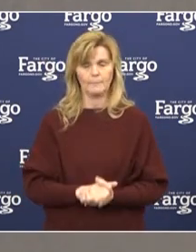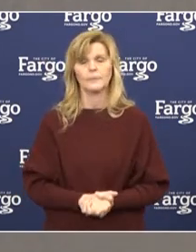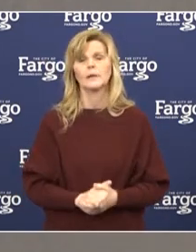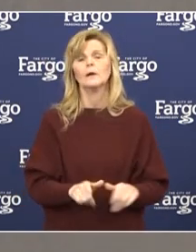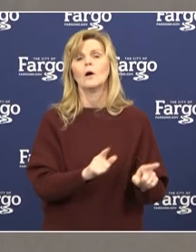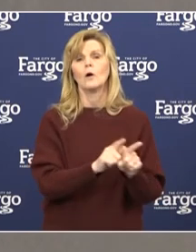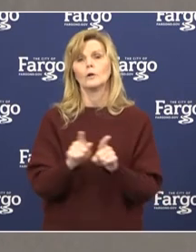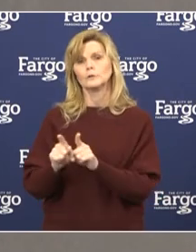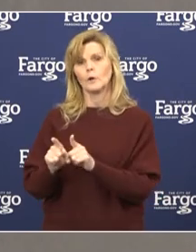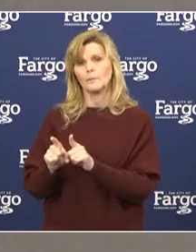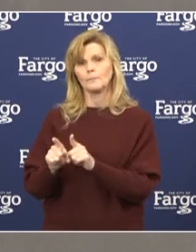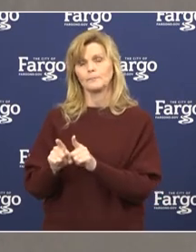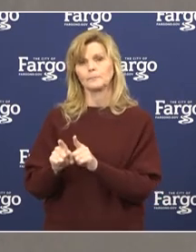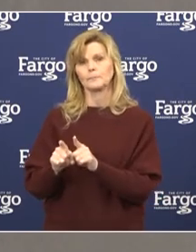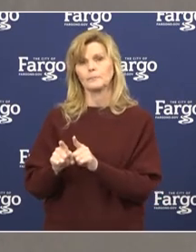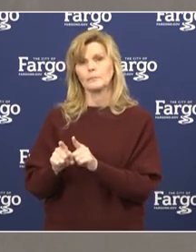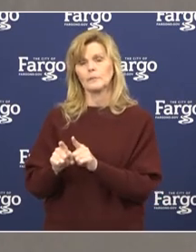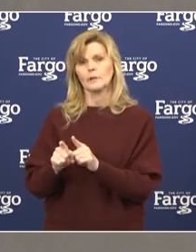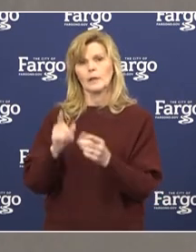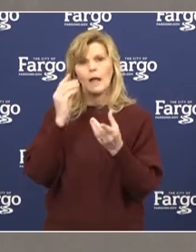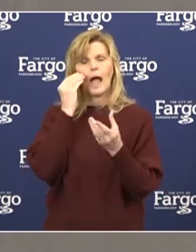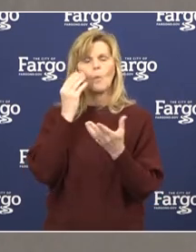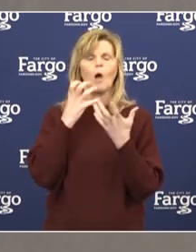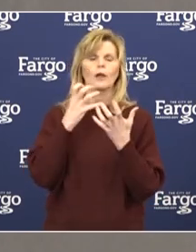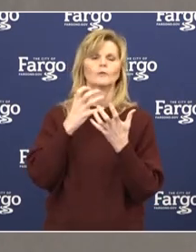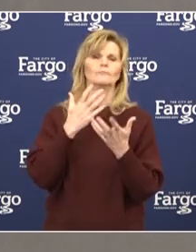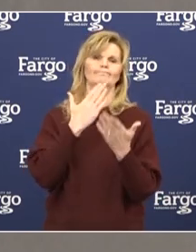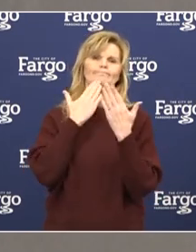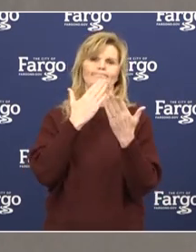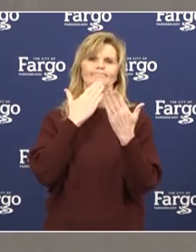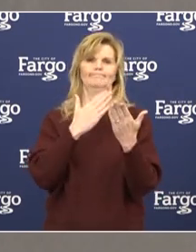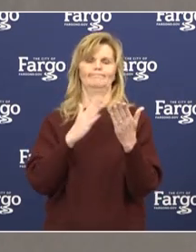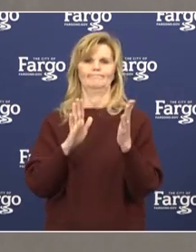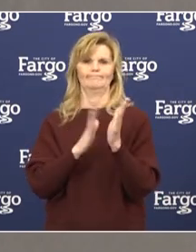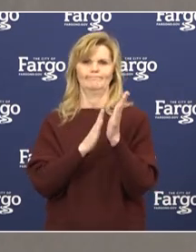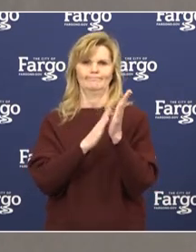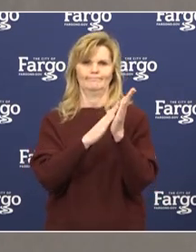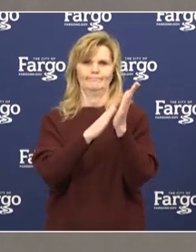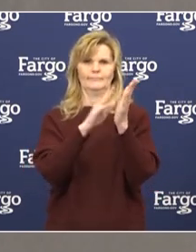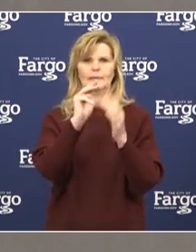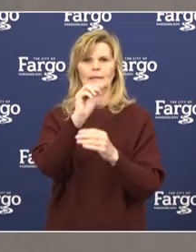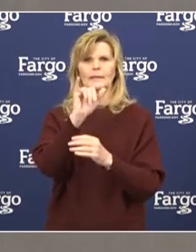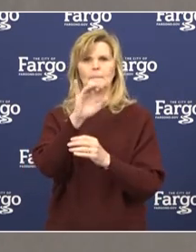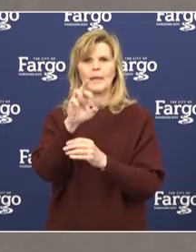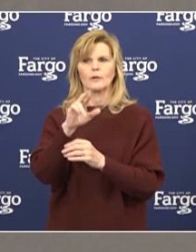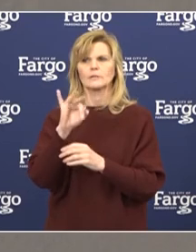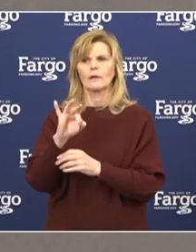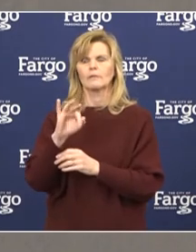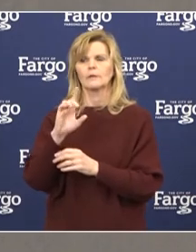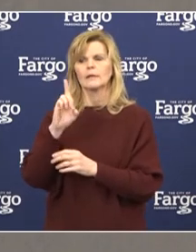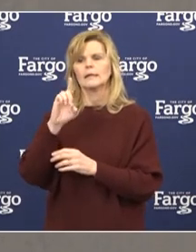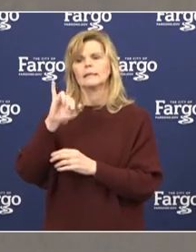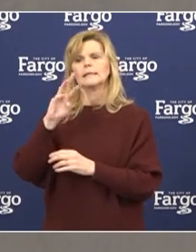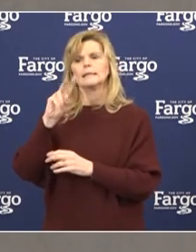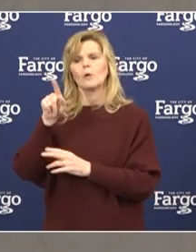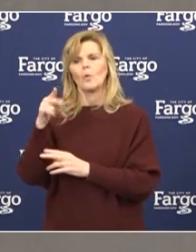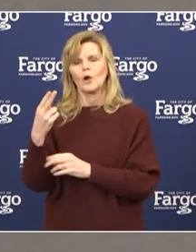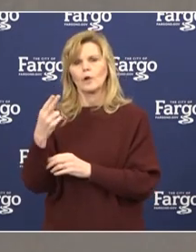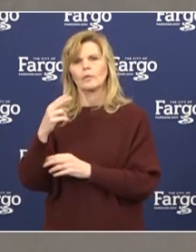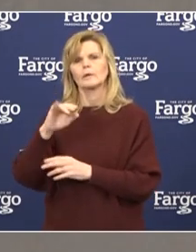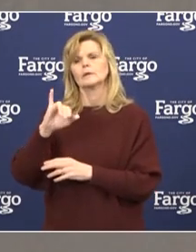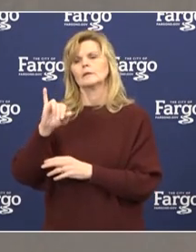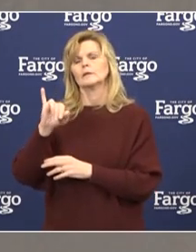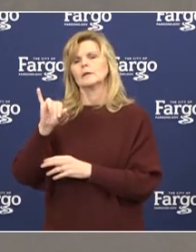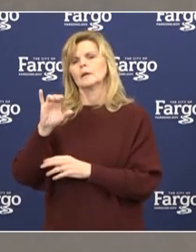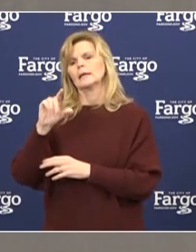Also, I want to give a shout-out to the mayors of Dilworth, Mayor Olson, Mayor Johnson